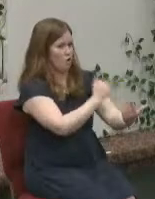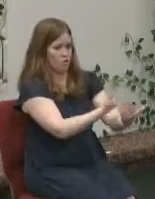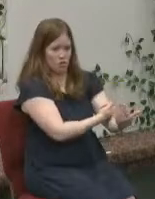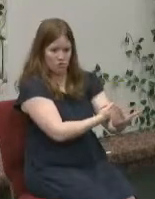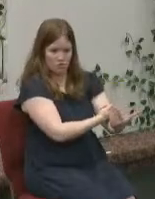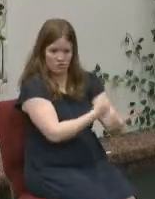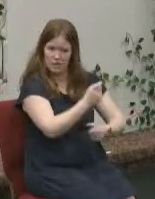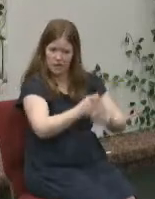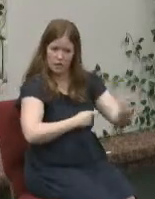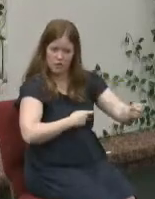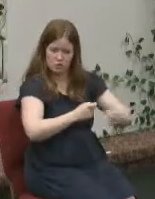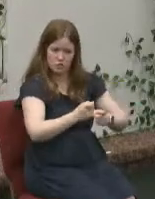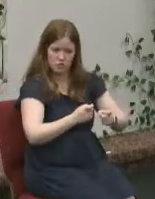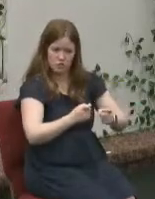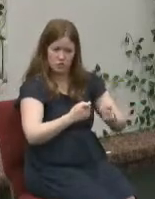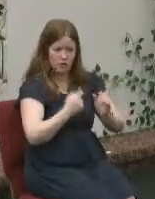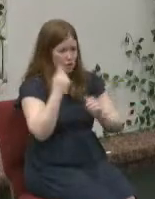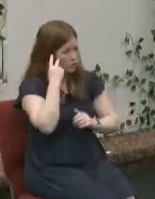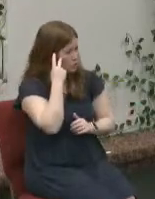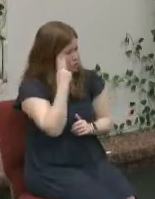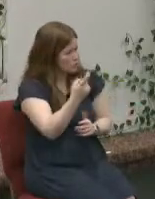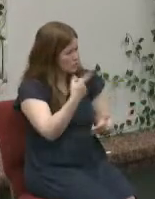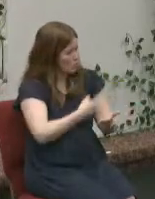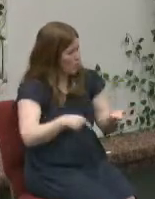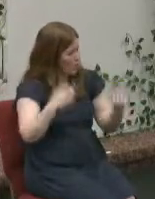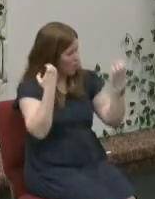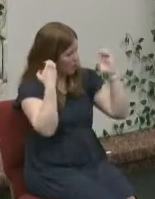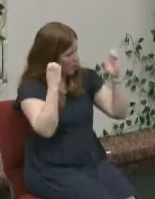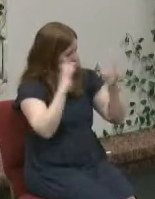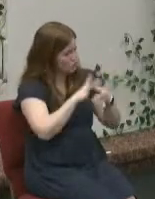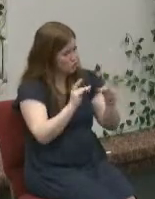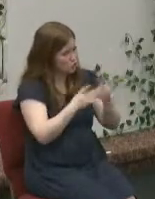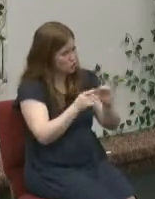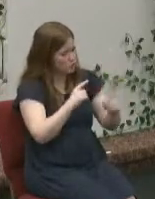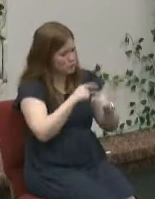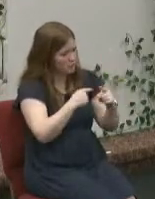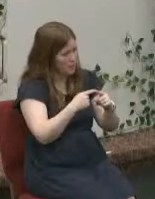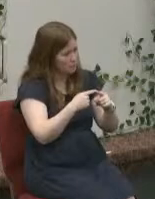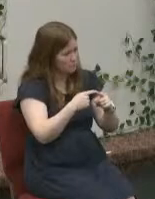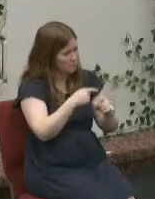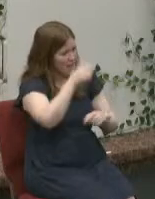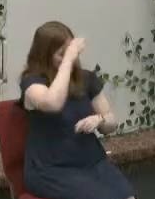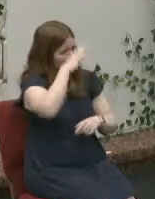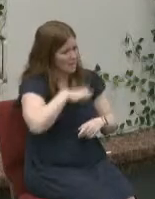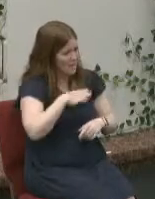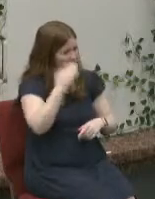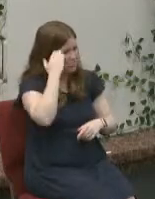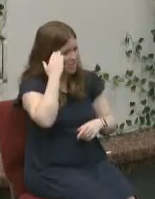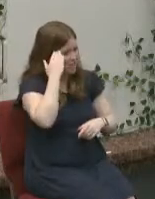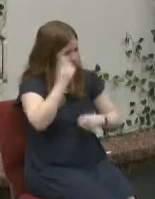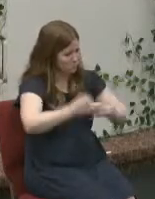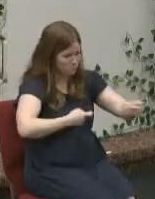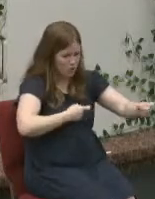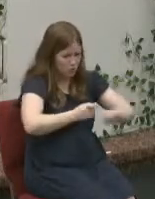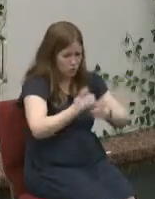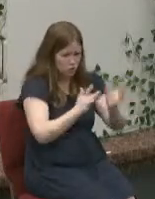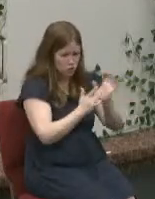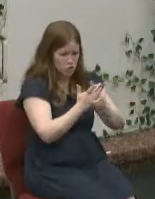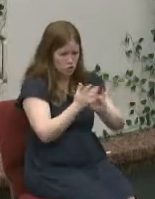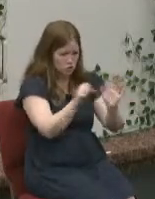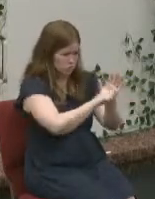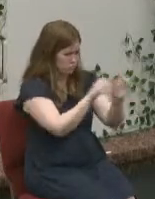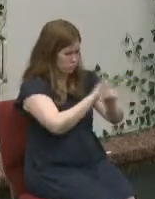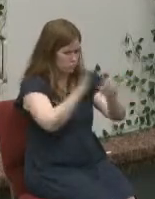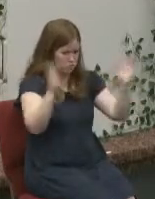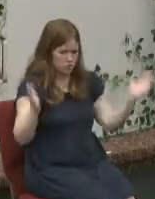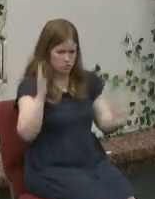of what the easter story is about man thinks they have authority over jesus by crucifying him